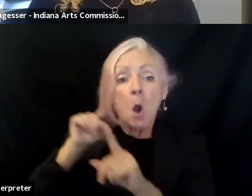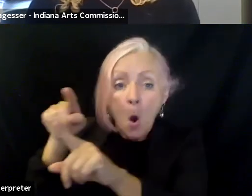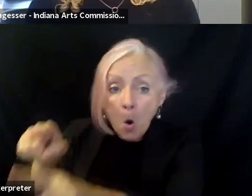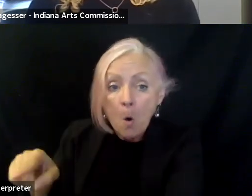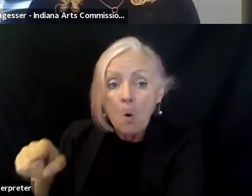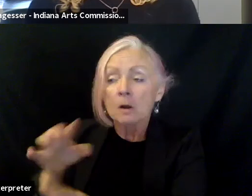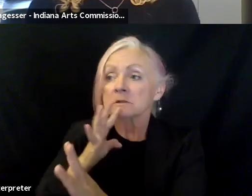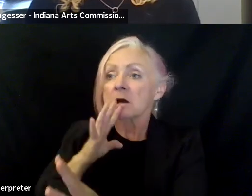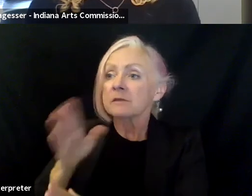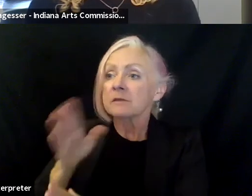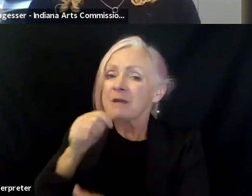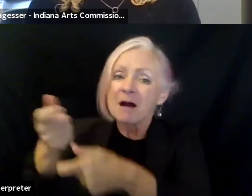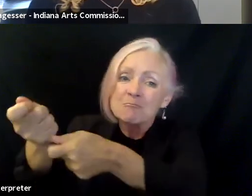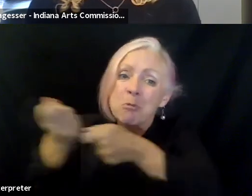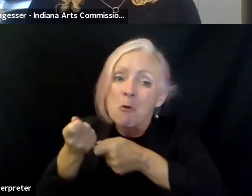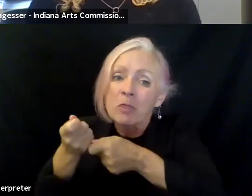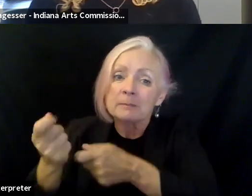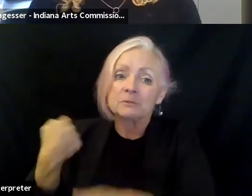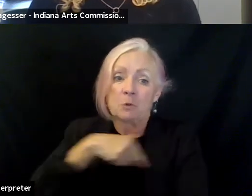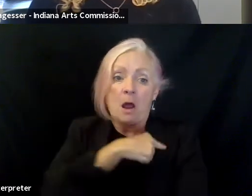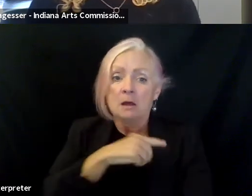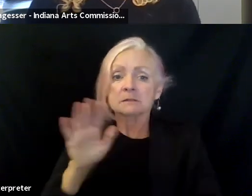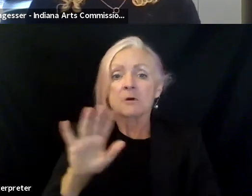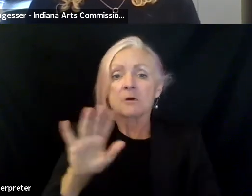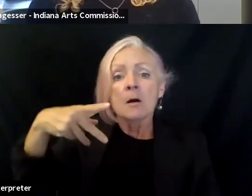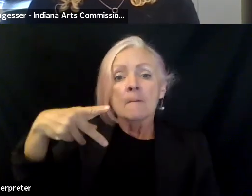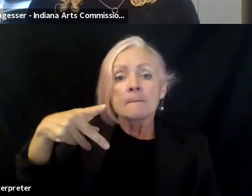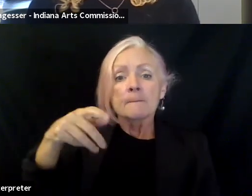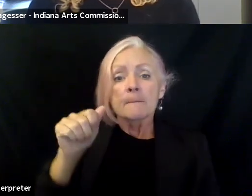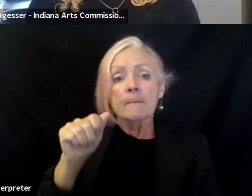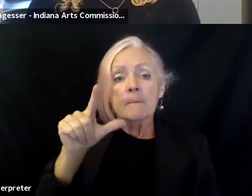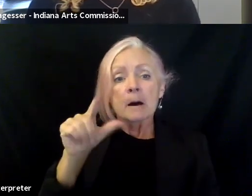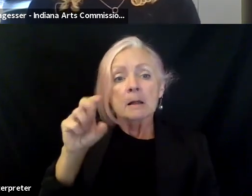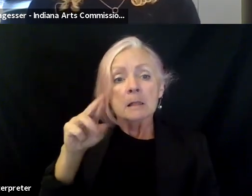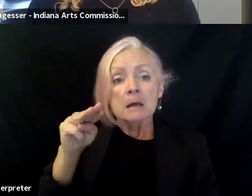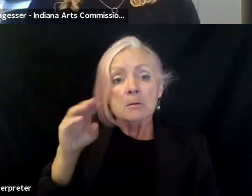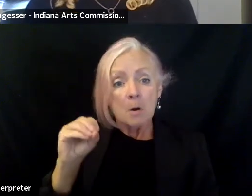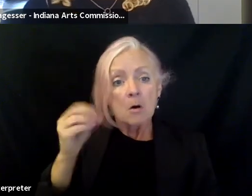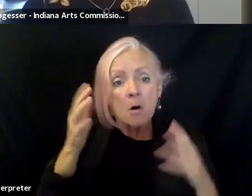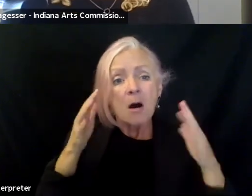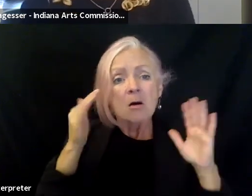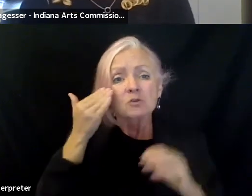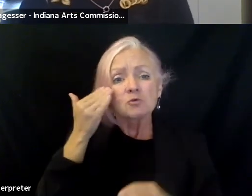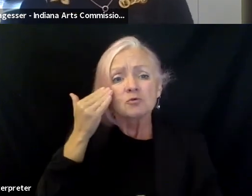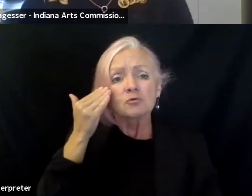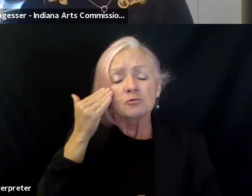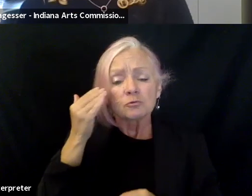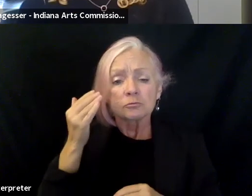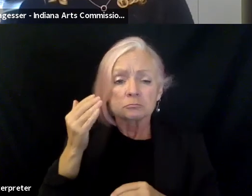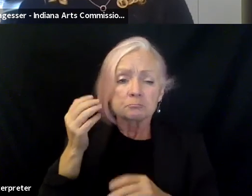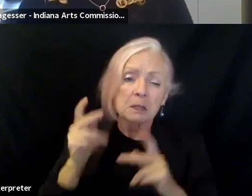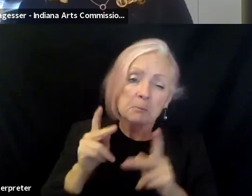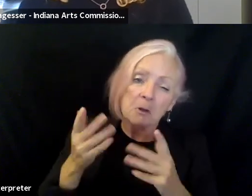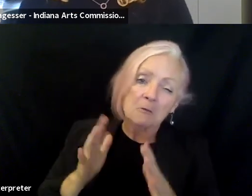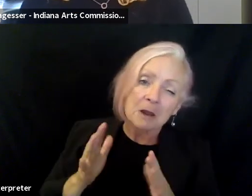we wouldn't make them come to us. Of course, Palermo knew like everybody in the city anyway. And there's something that to think about and